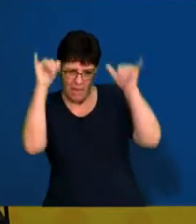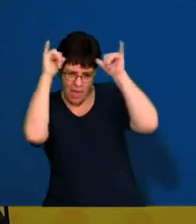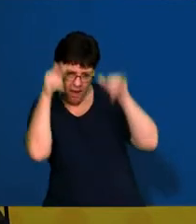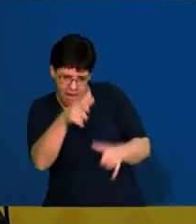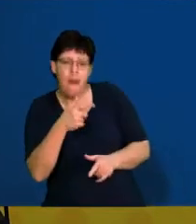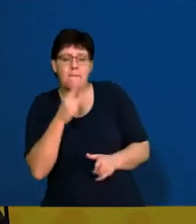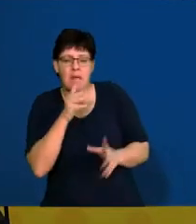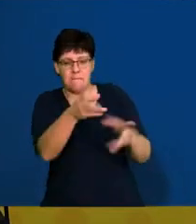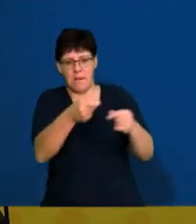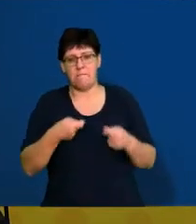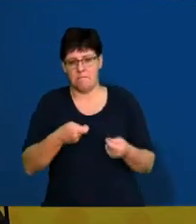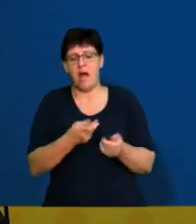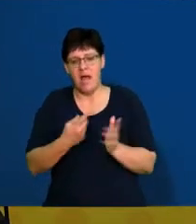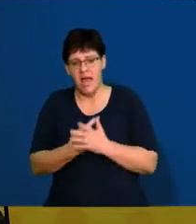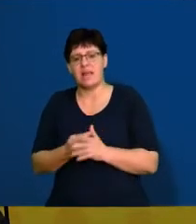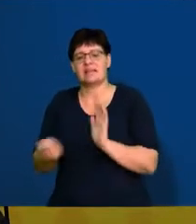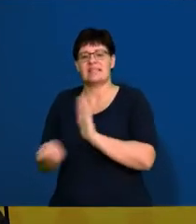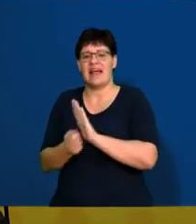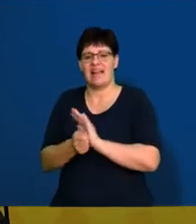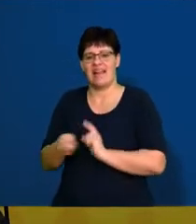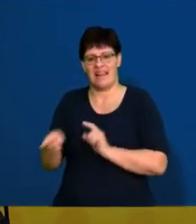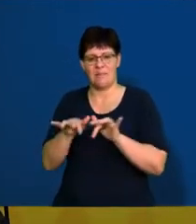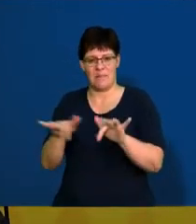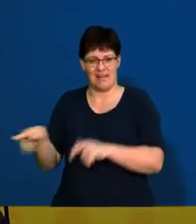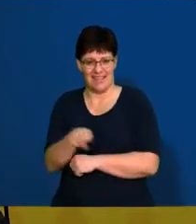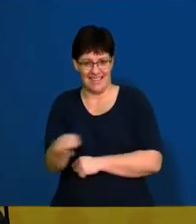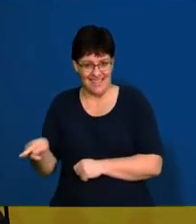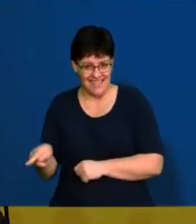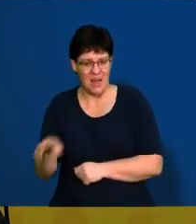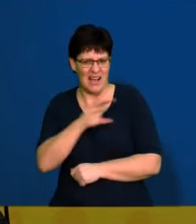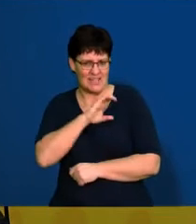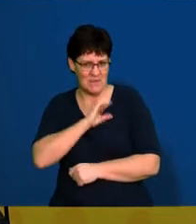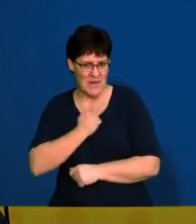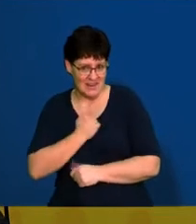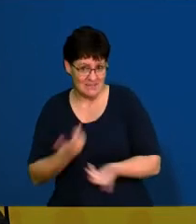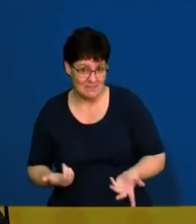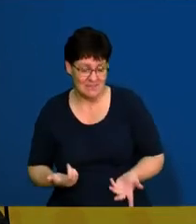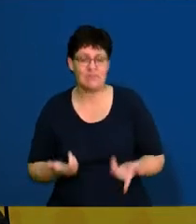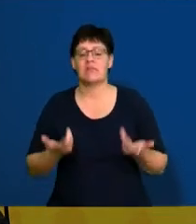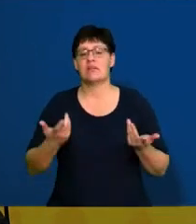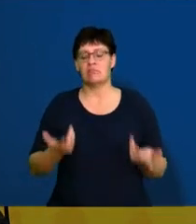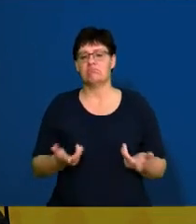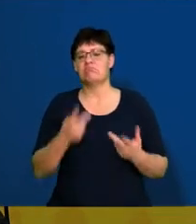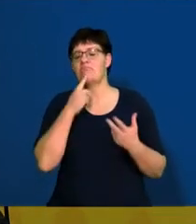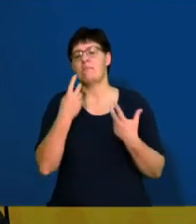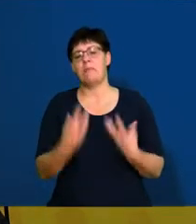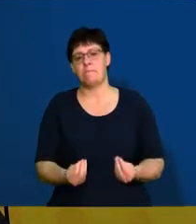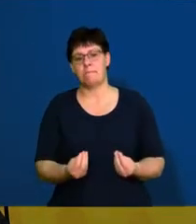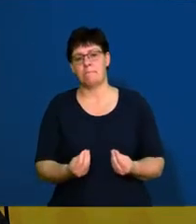that I can sell on to my customers. And then you get